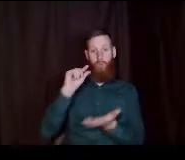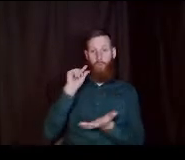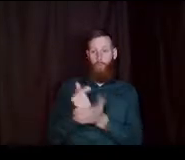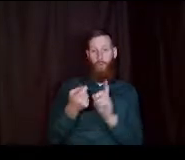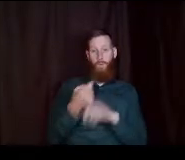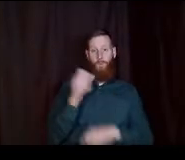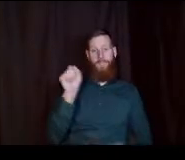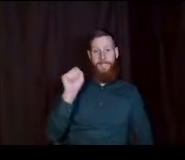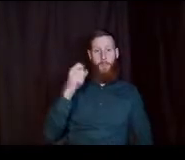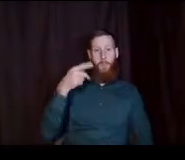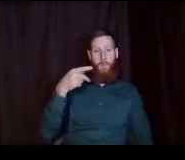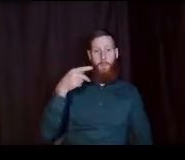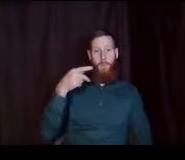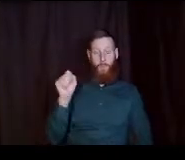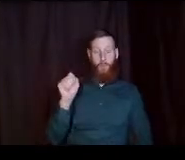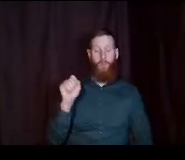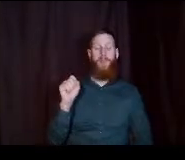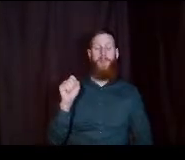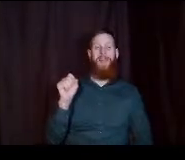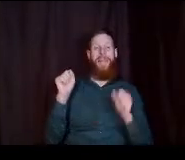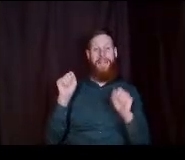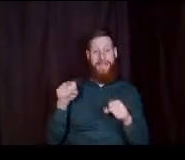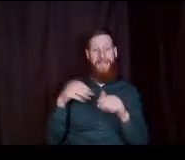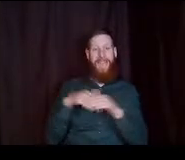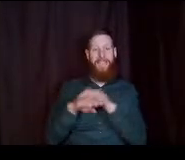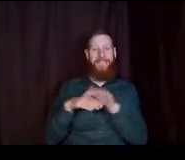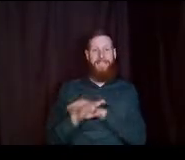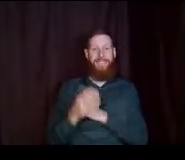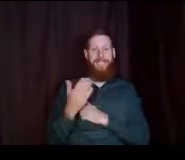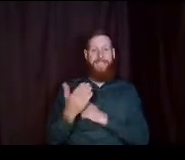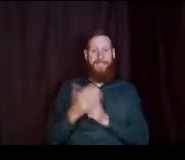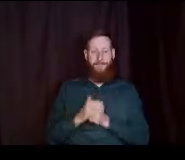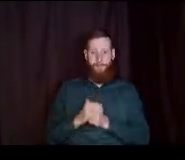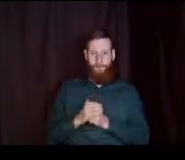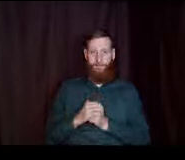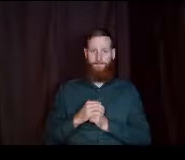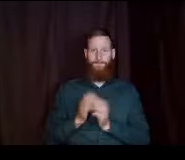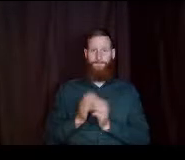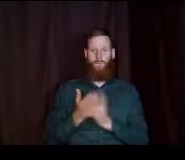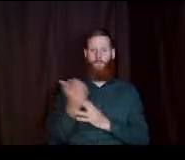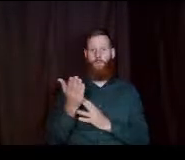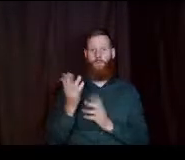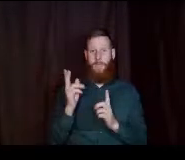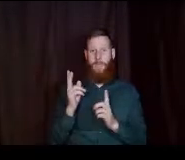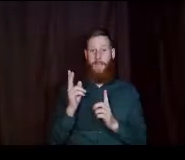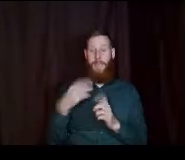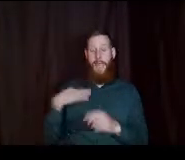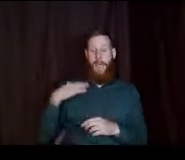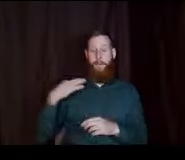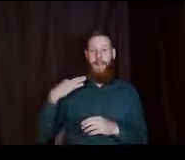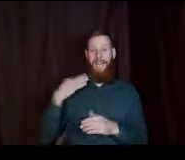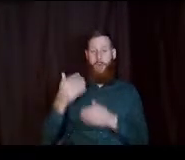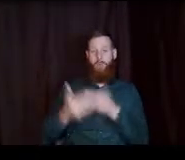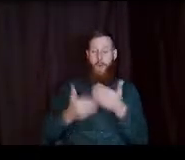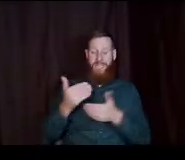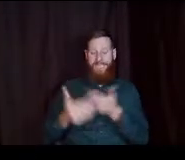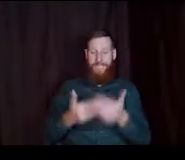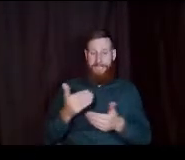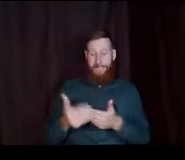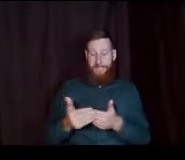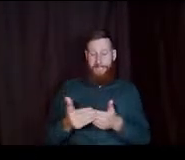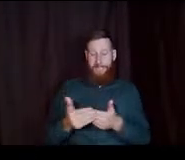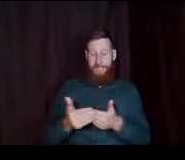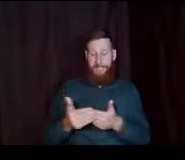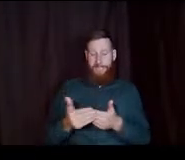schools um can access if through the application process um it